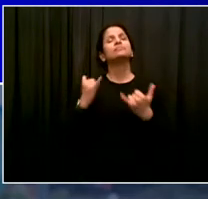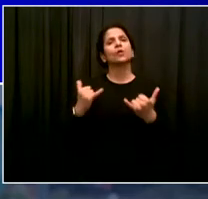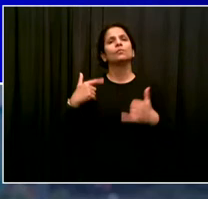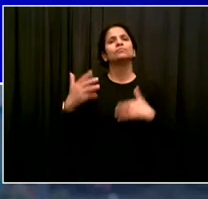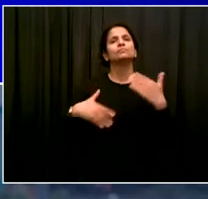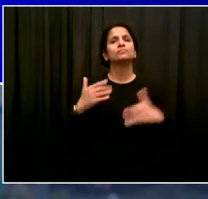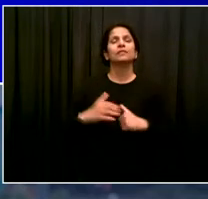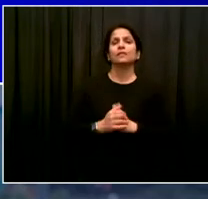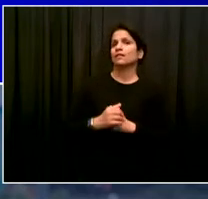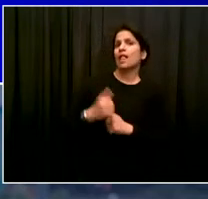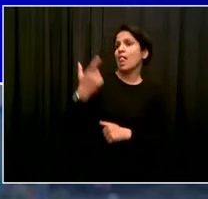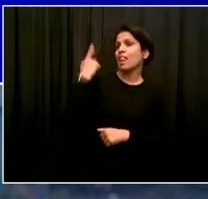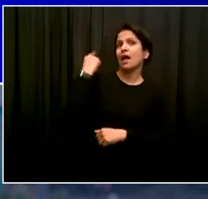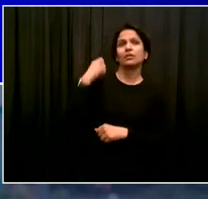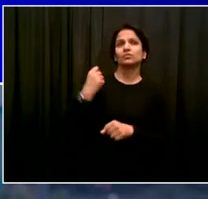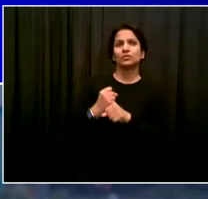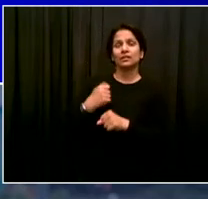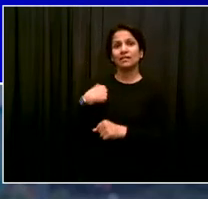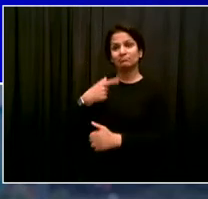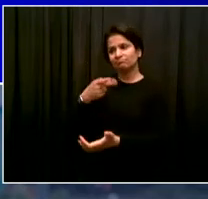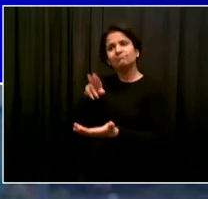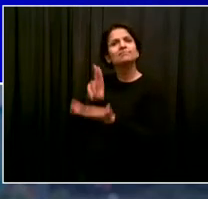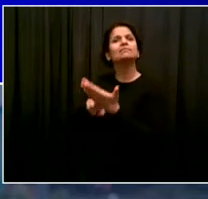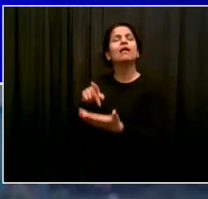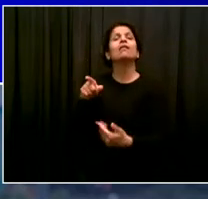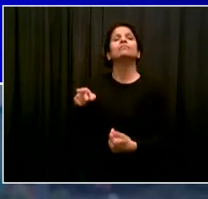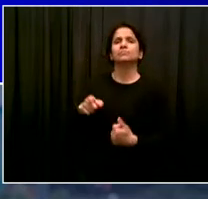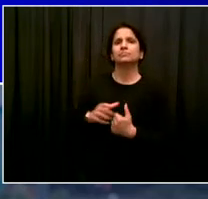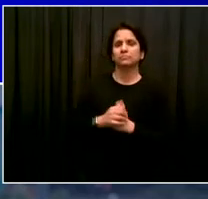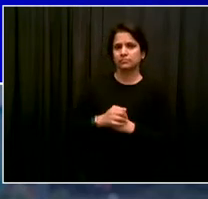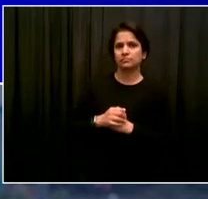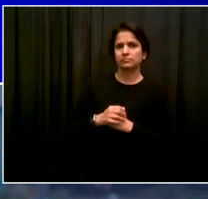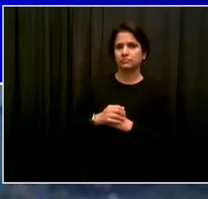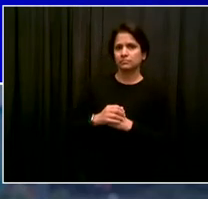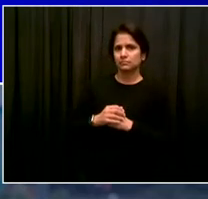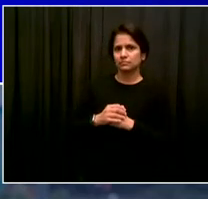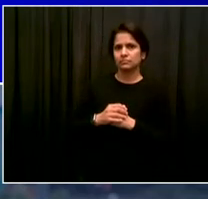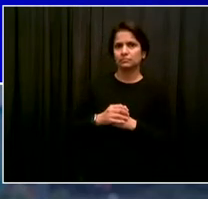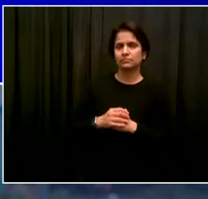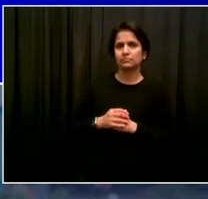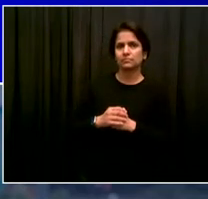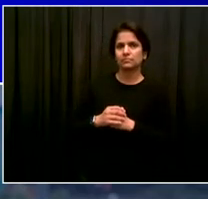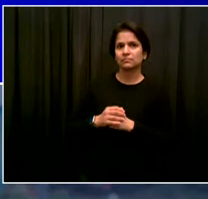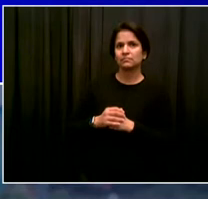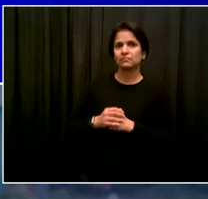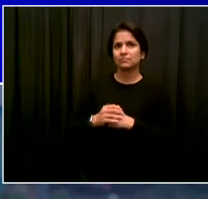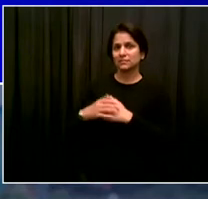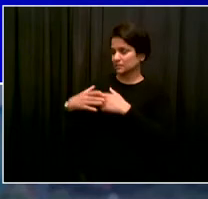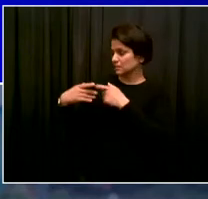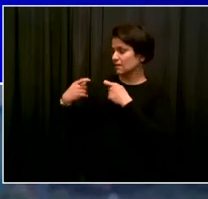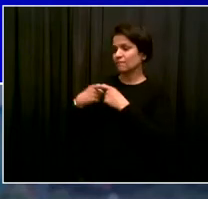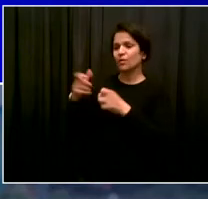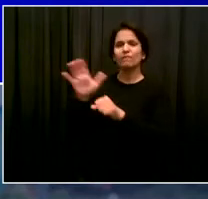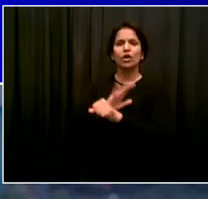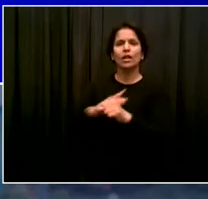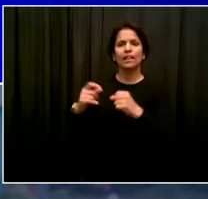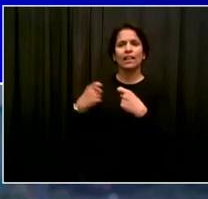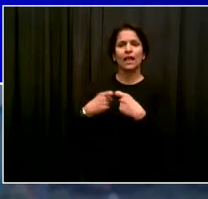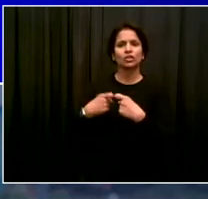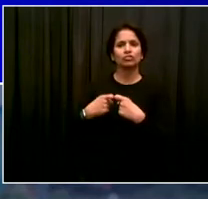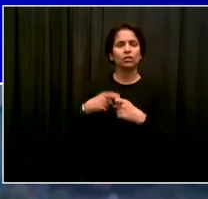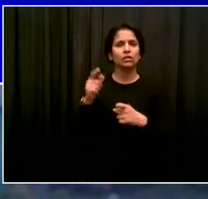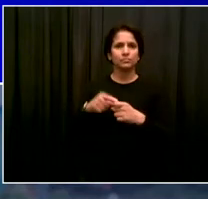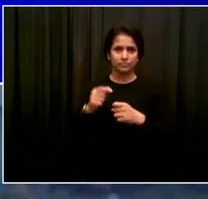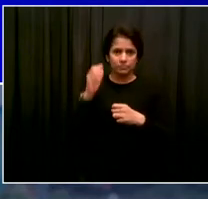all electric city fleet by 2040. We want to keep pushing the spectrum on that moving faster and faster and the school